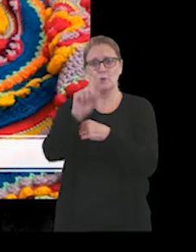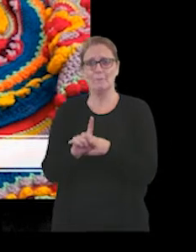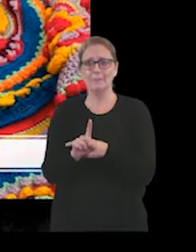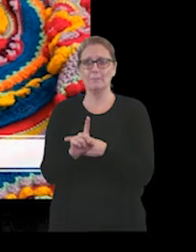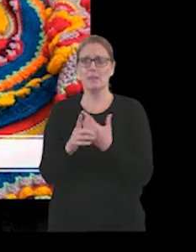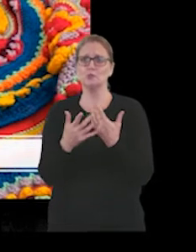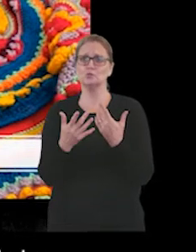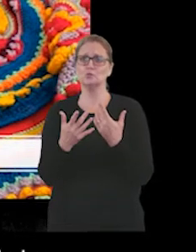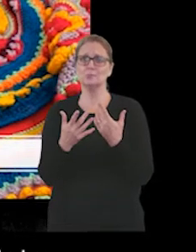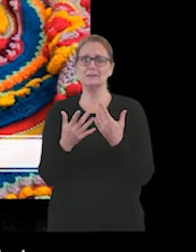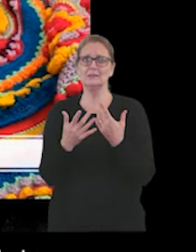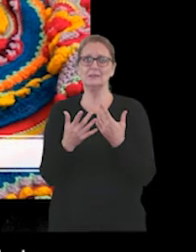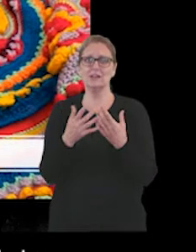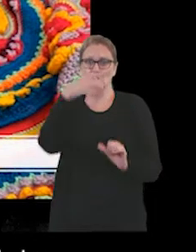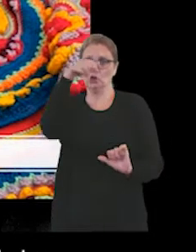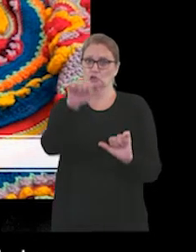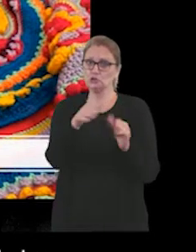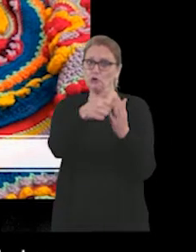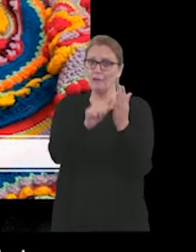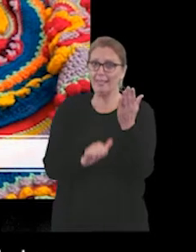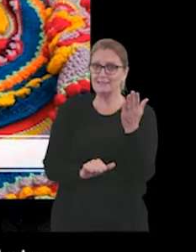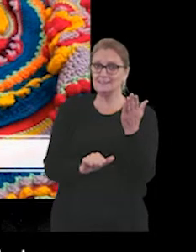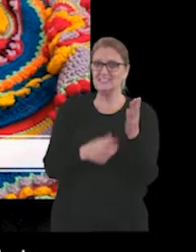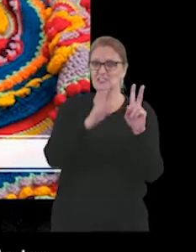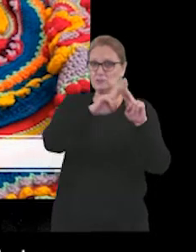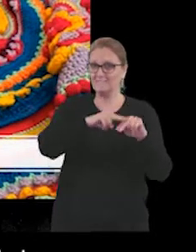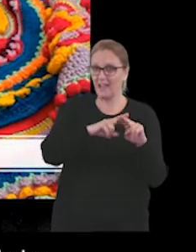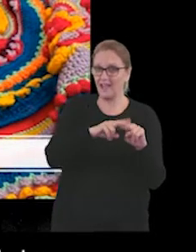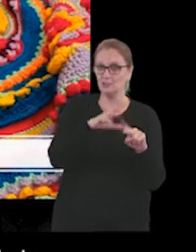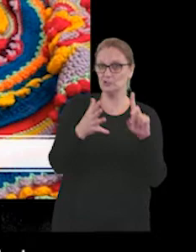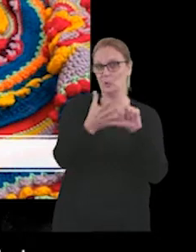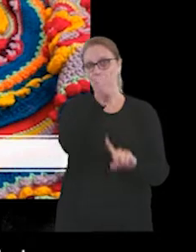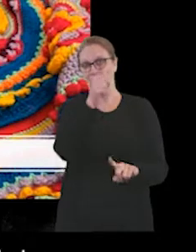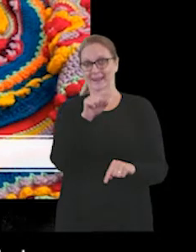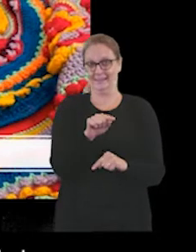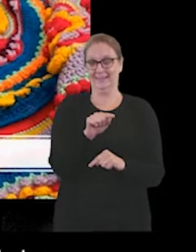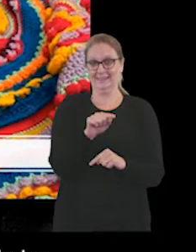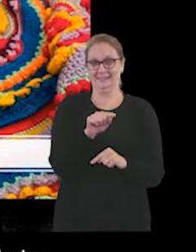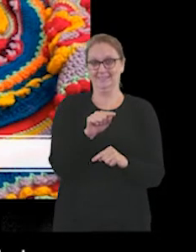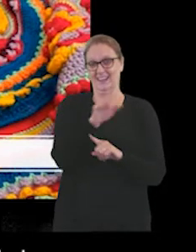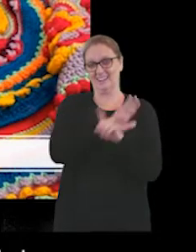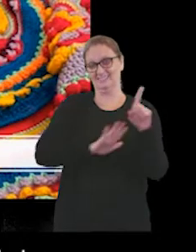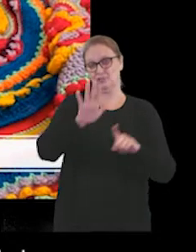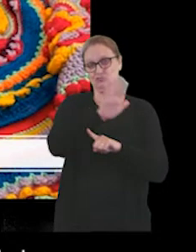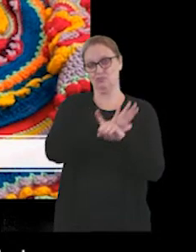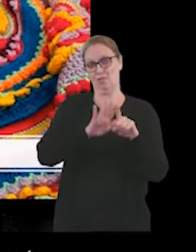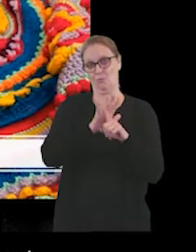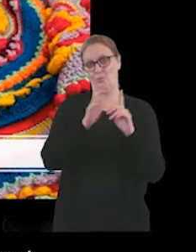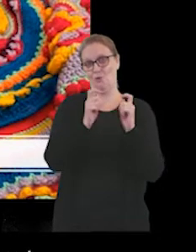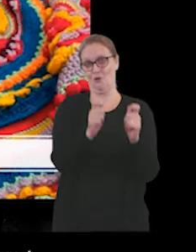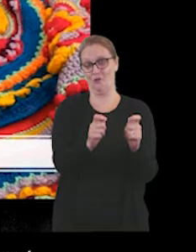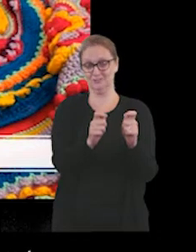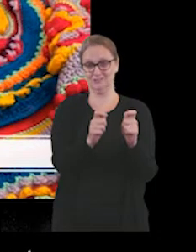shortlisted into finals and winning national awards is